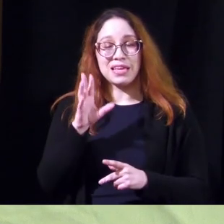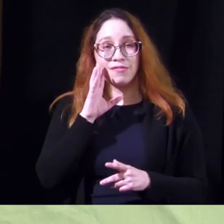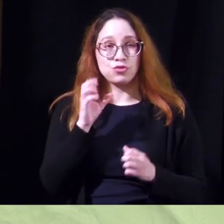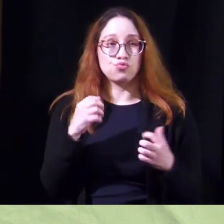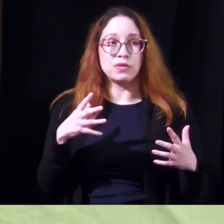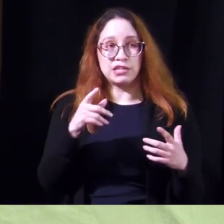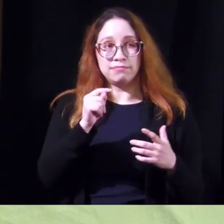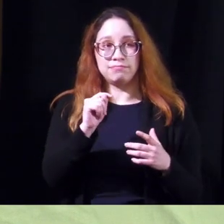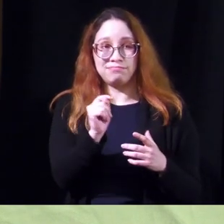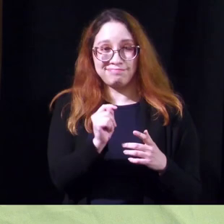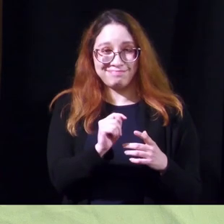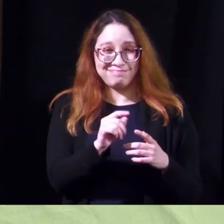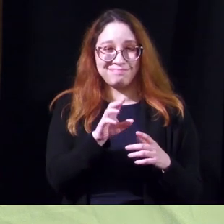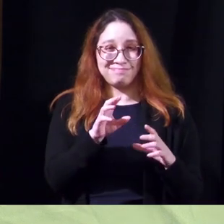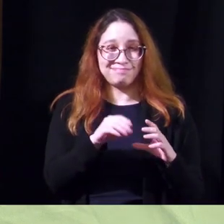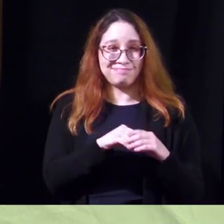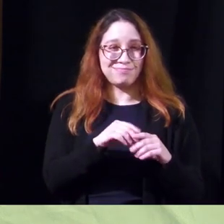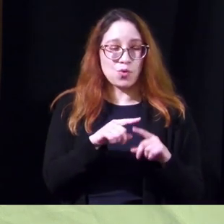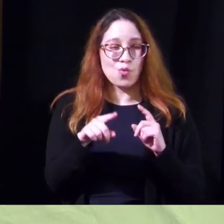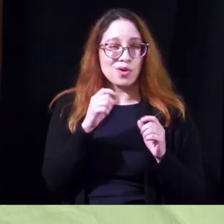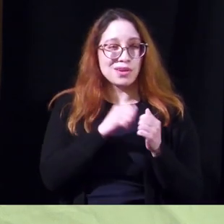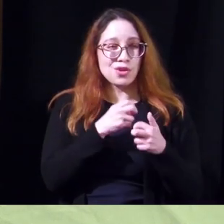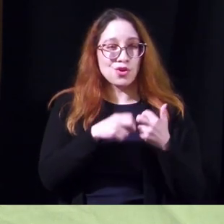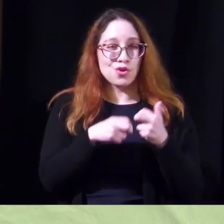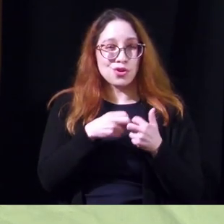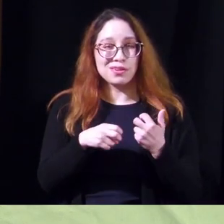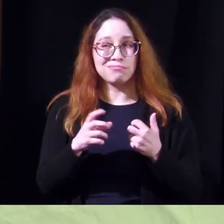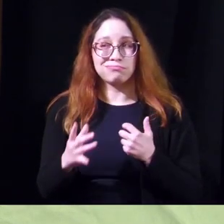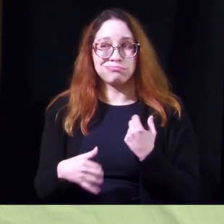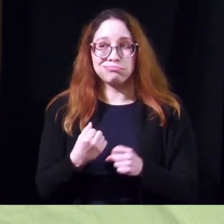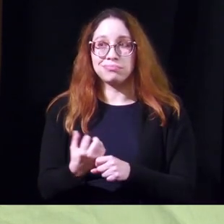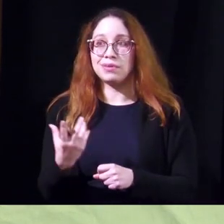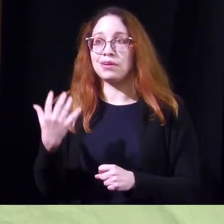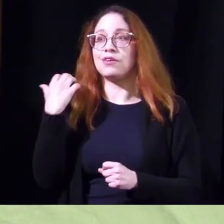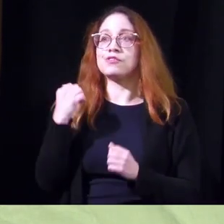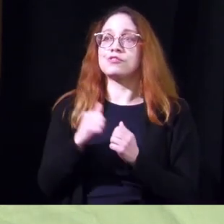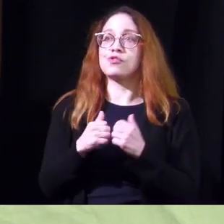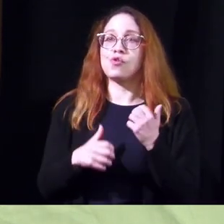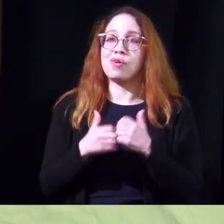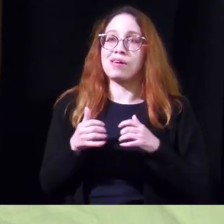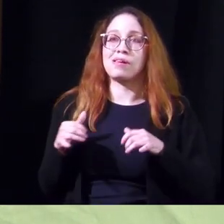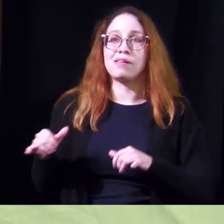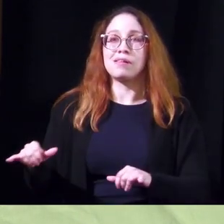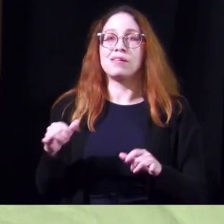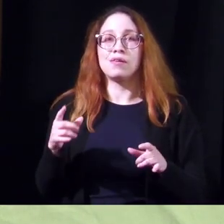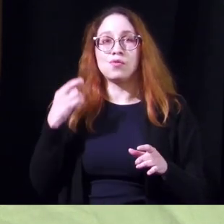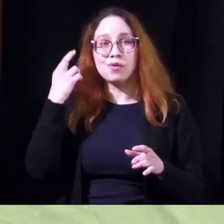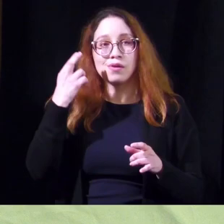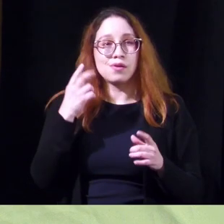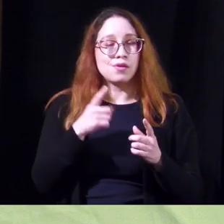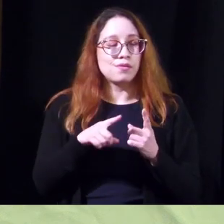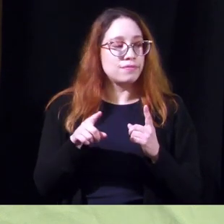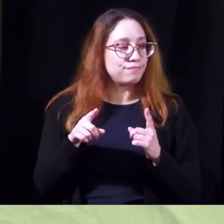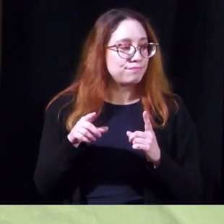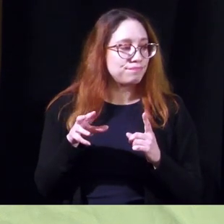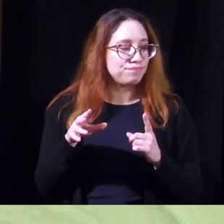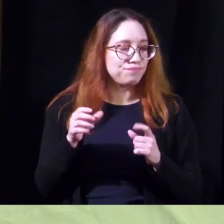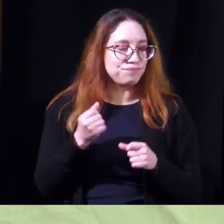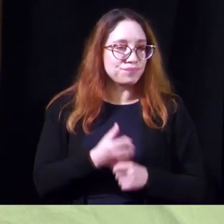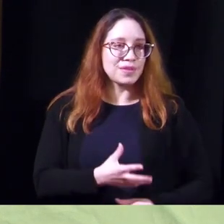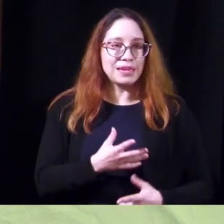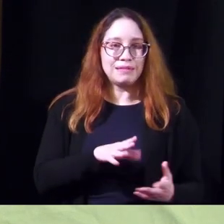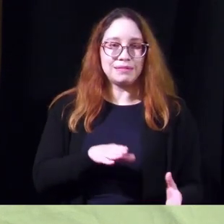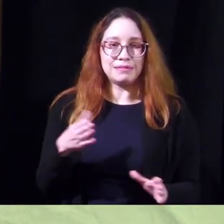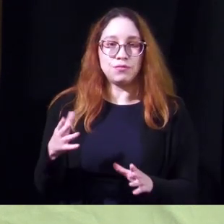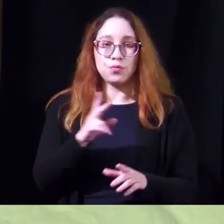up uh this used to be much more of a problem many years ago where the most common cause of of uh of